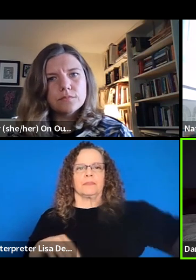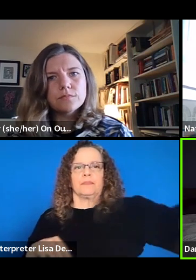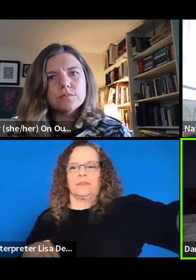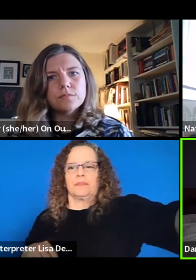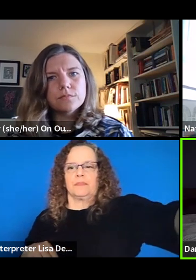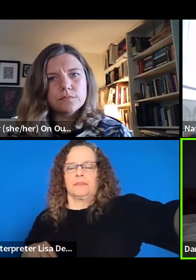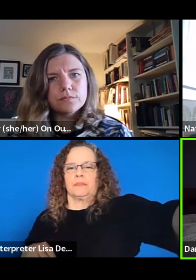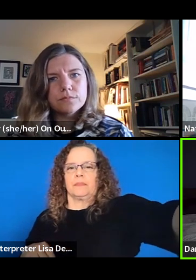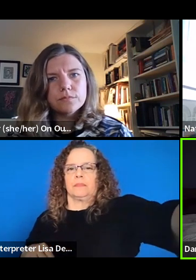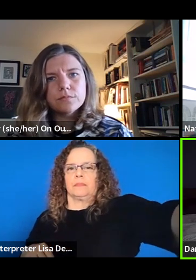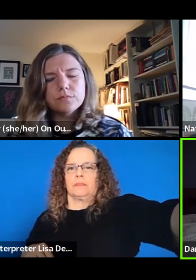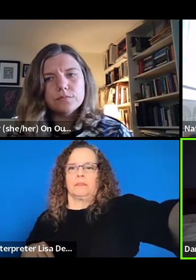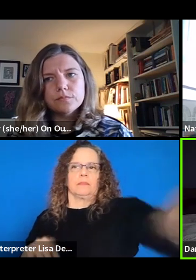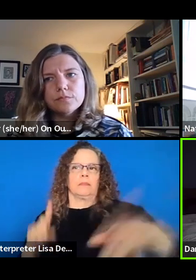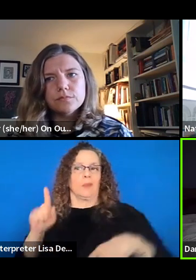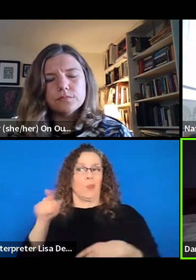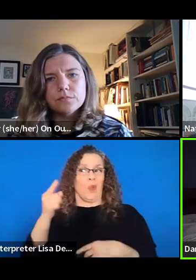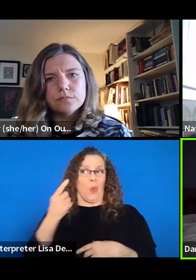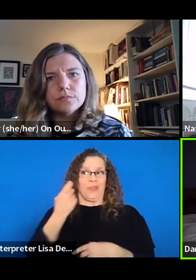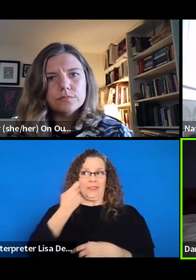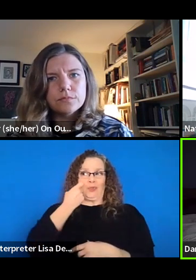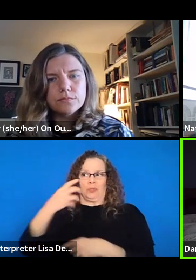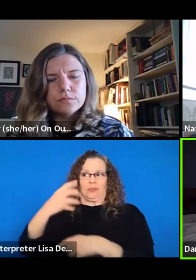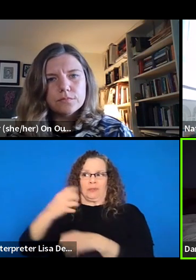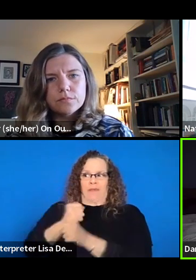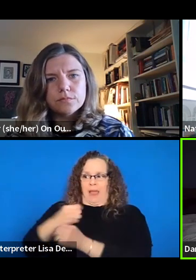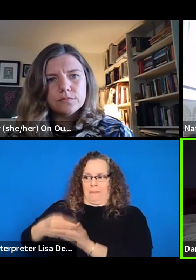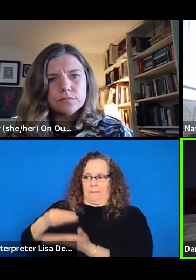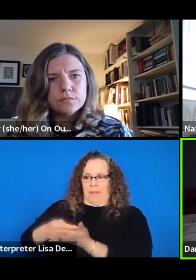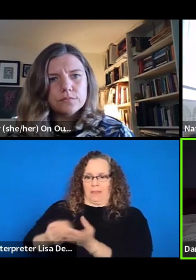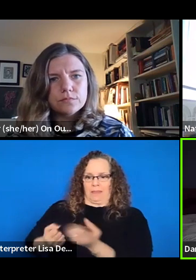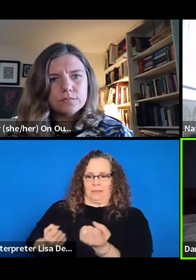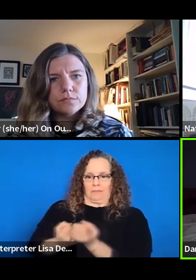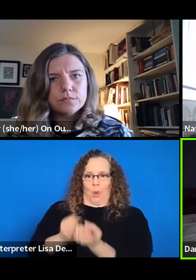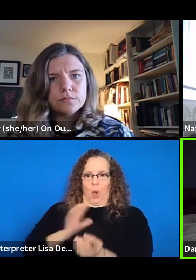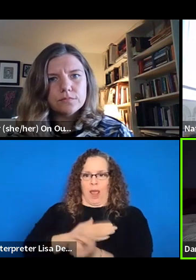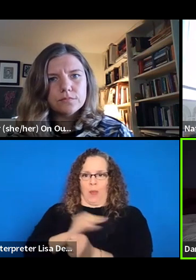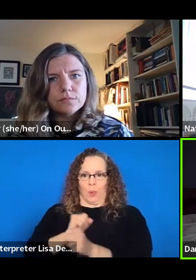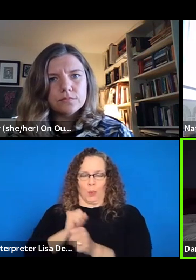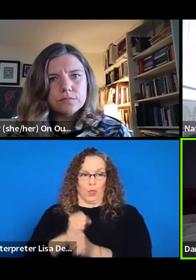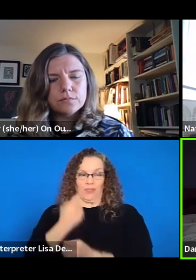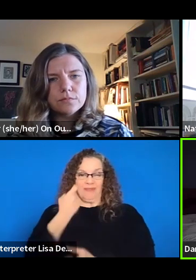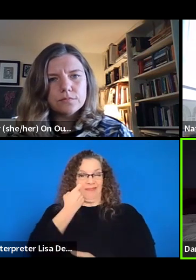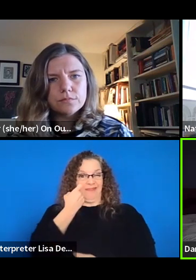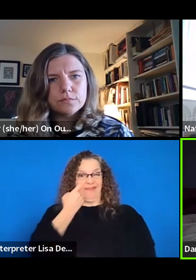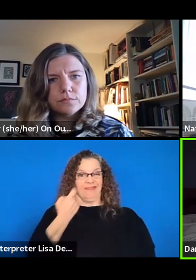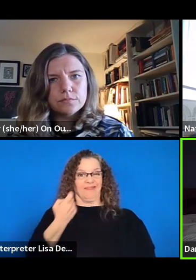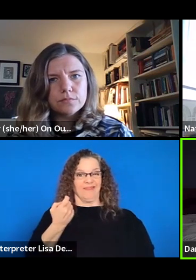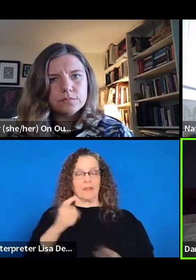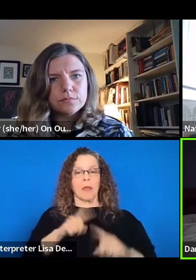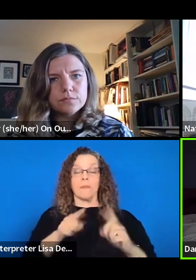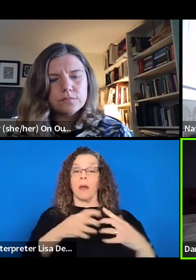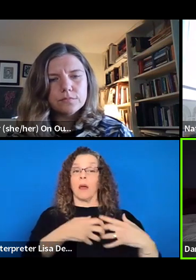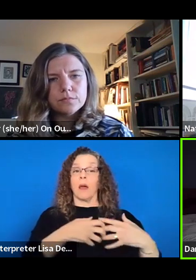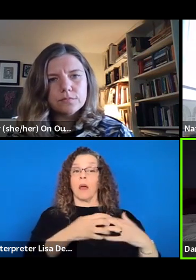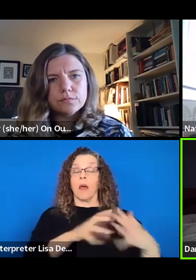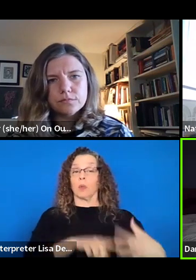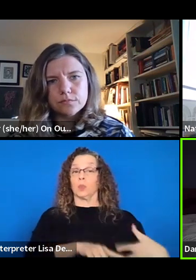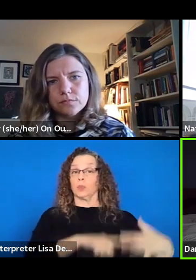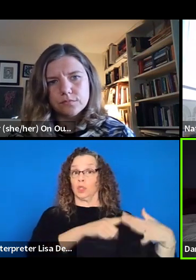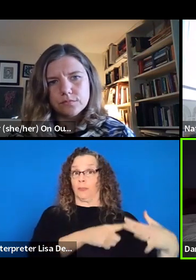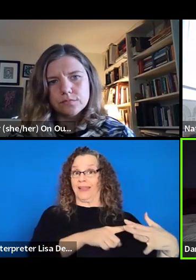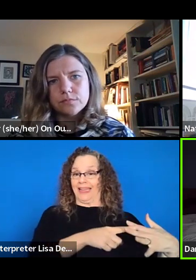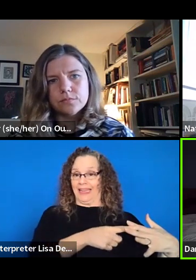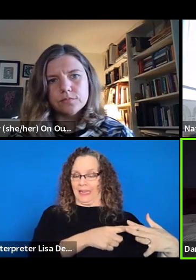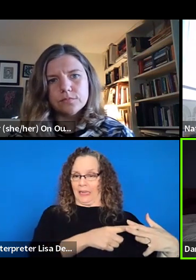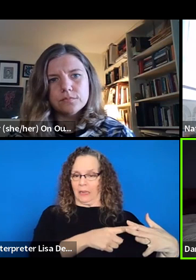work, uh, financially pretty recently. The way that we started was when it came down to money for these like gigs that